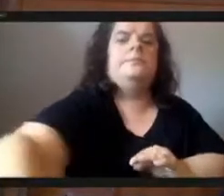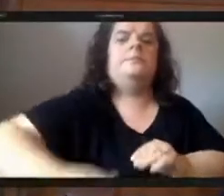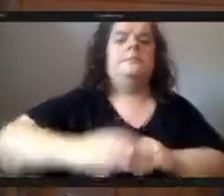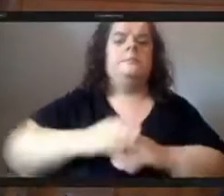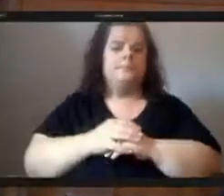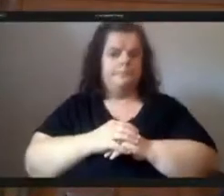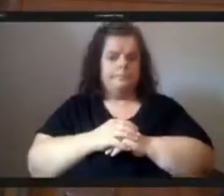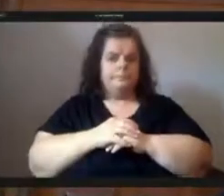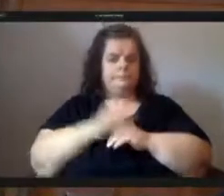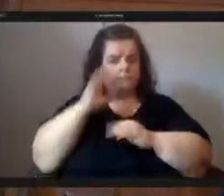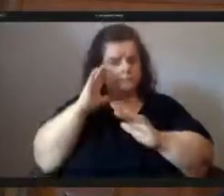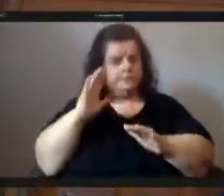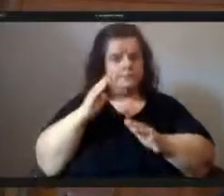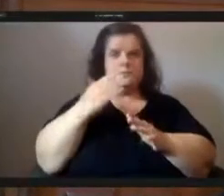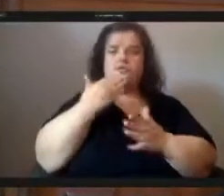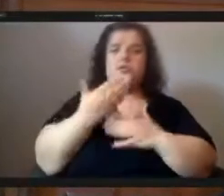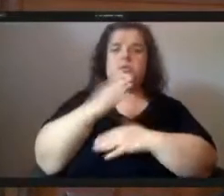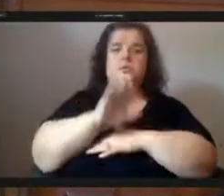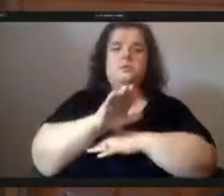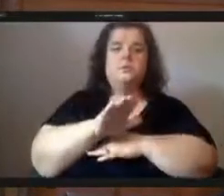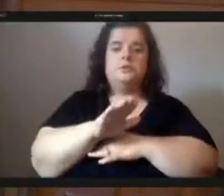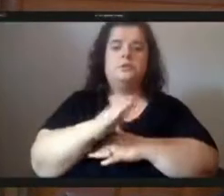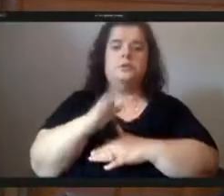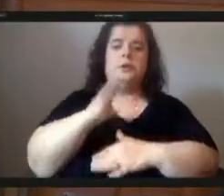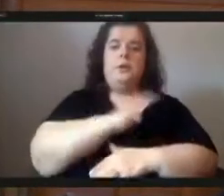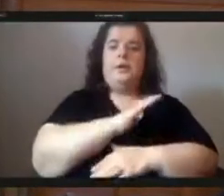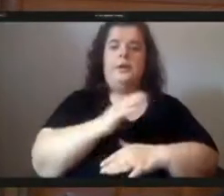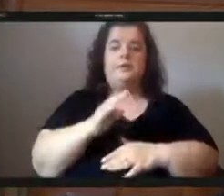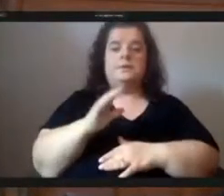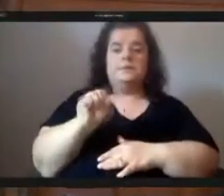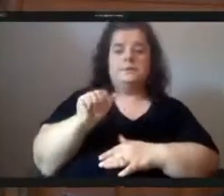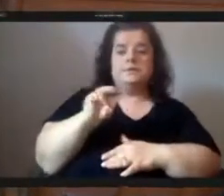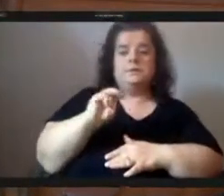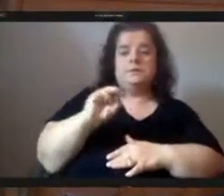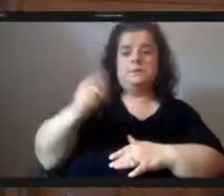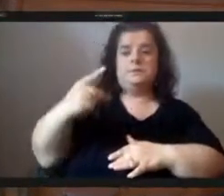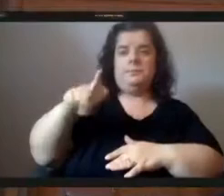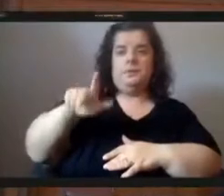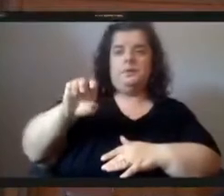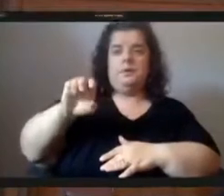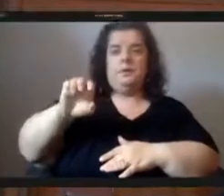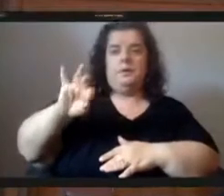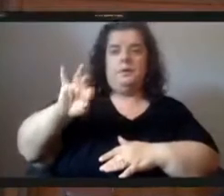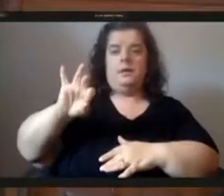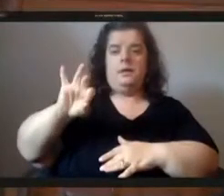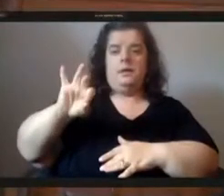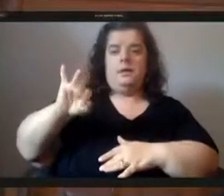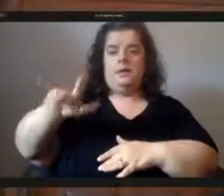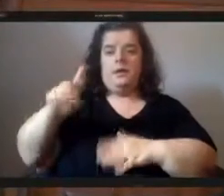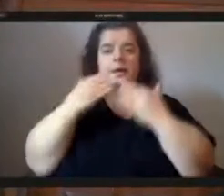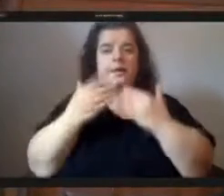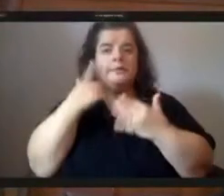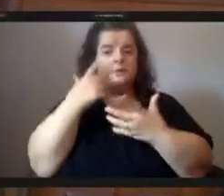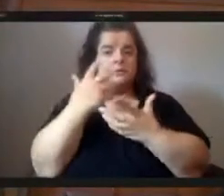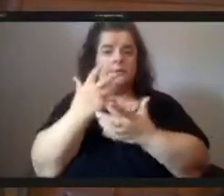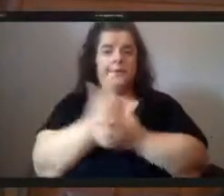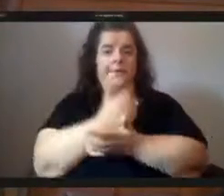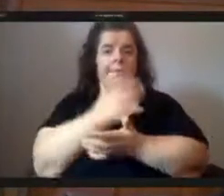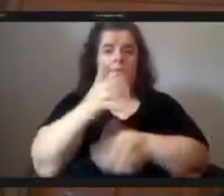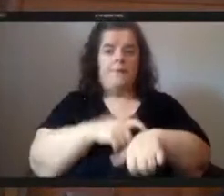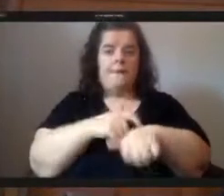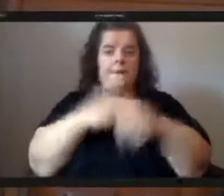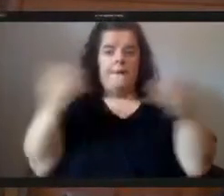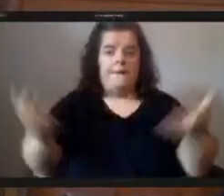great good afternoon council members my name is sam applefield um thank you for taking the time to be here uh